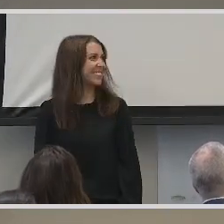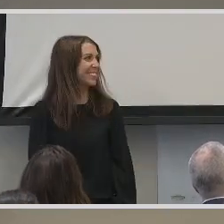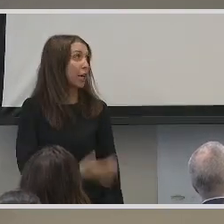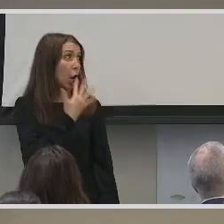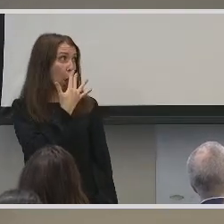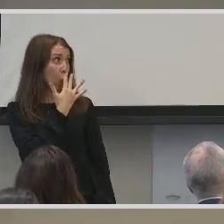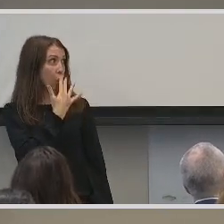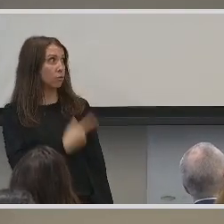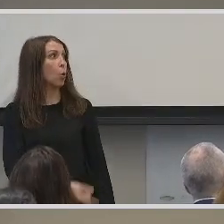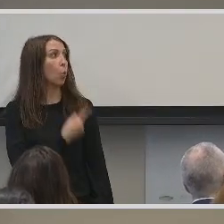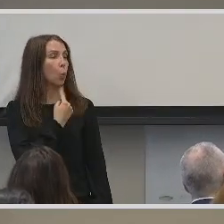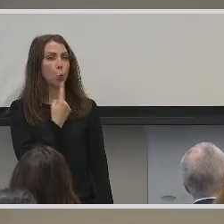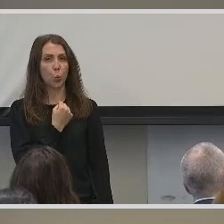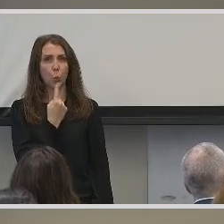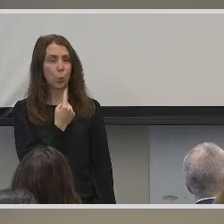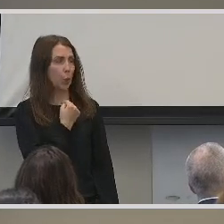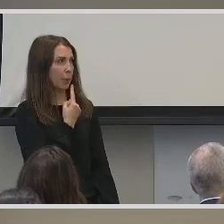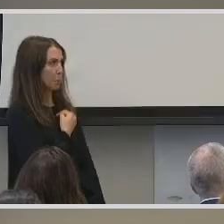So red.